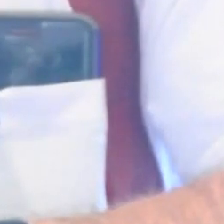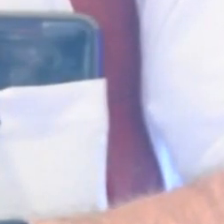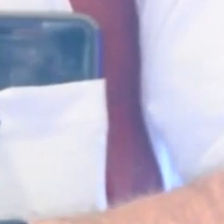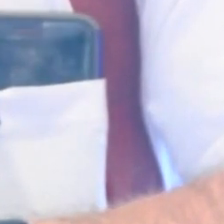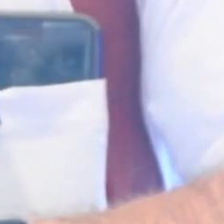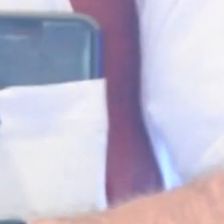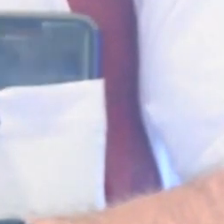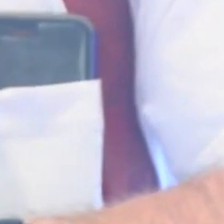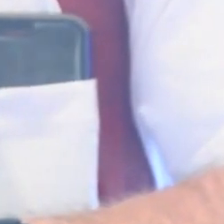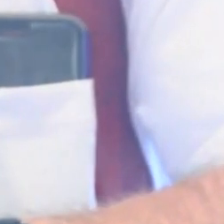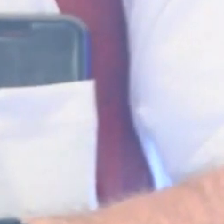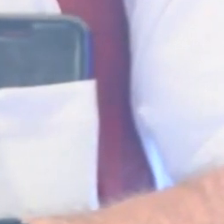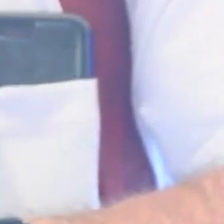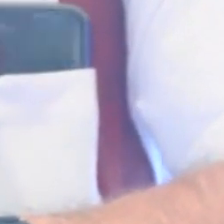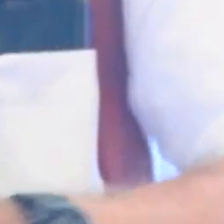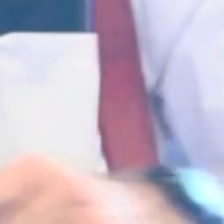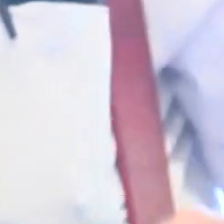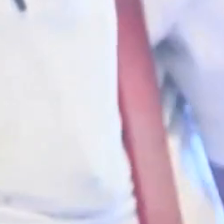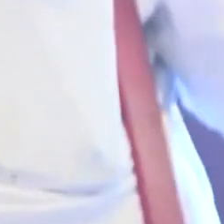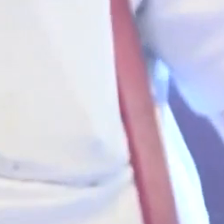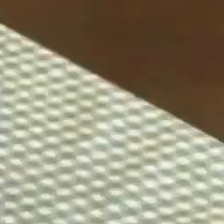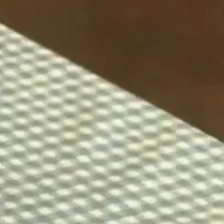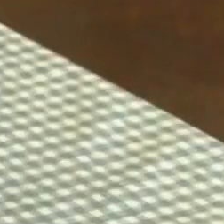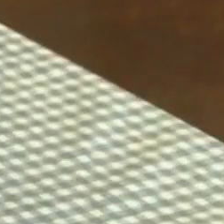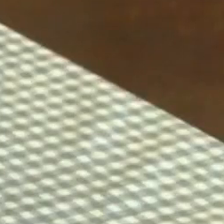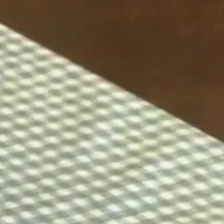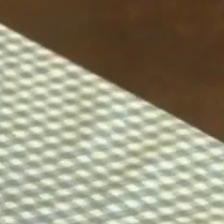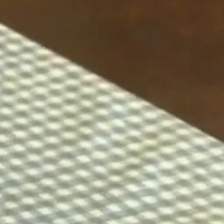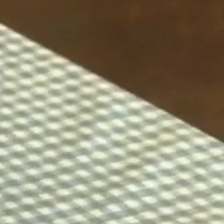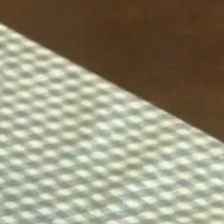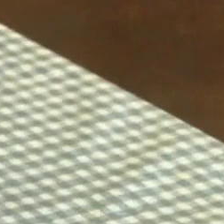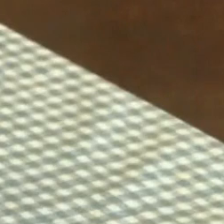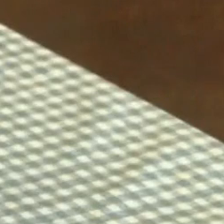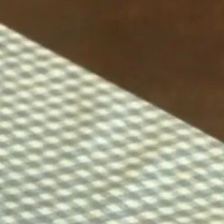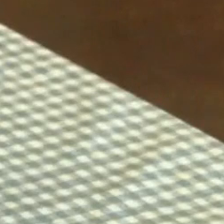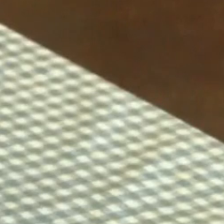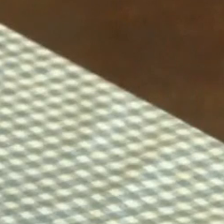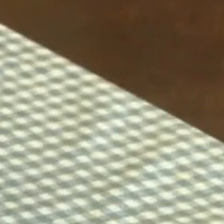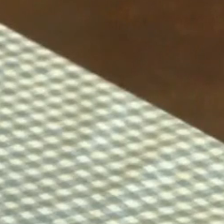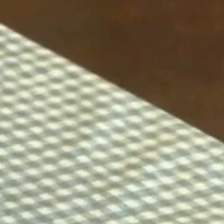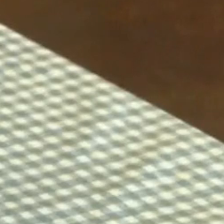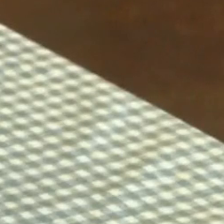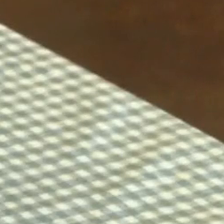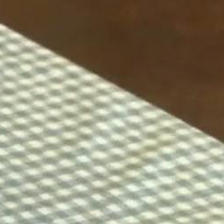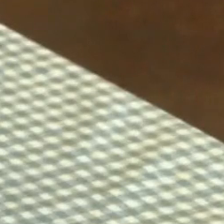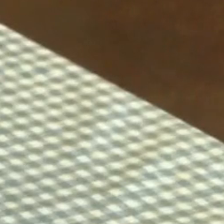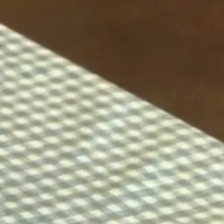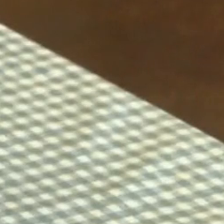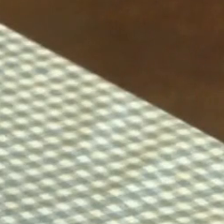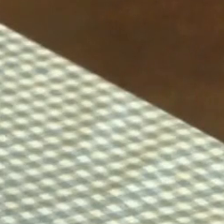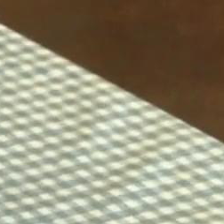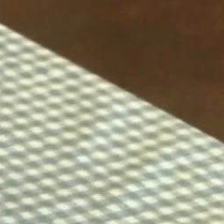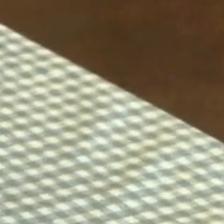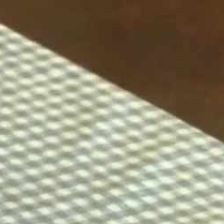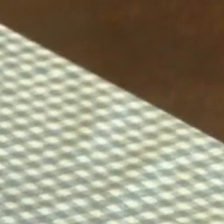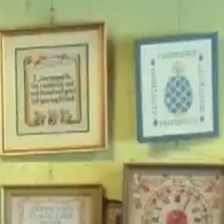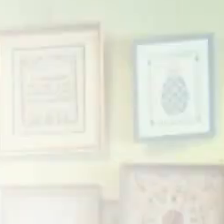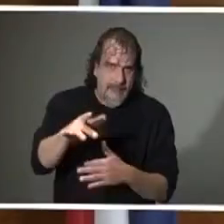He mentioned all the things that are available, but also said that in order to make progress, it's important for us to put politics aside.